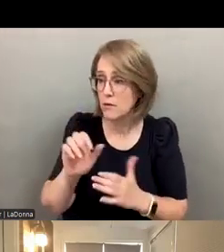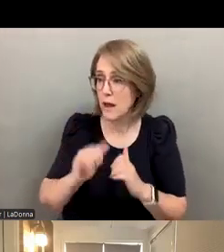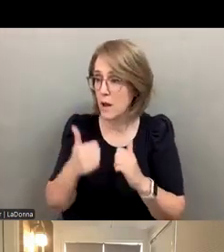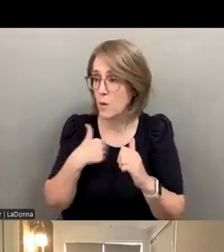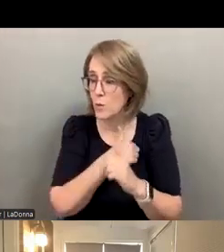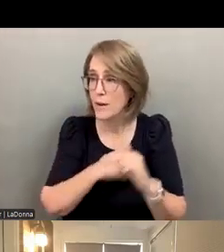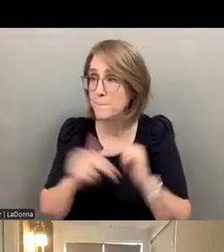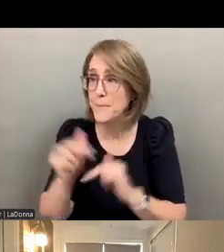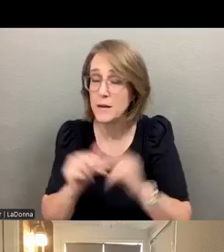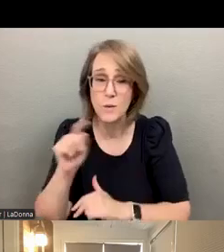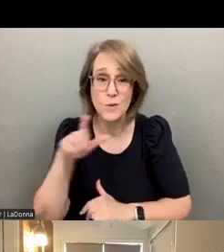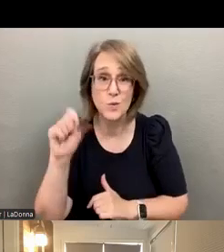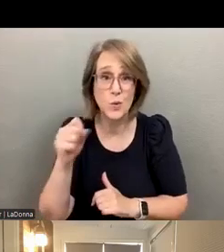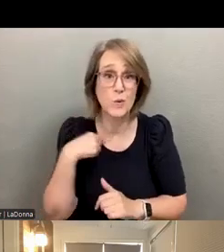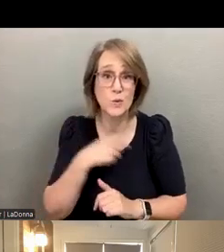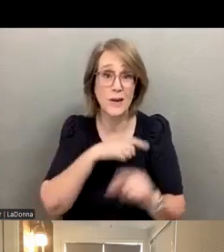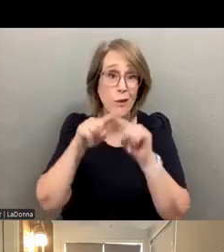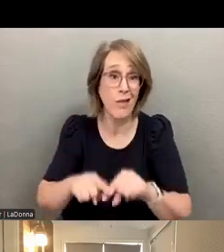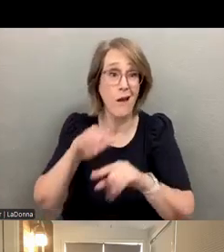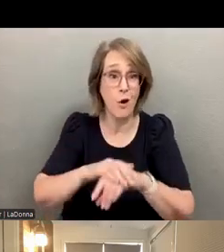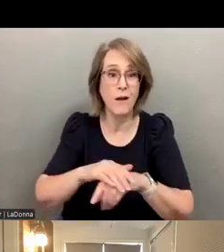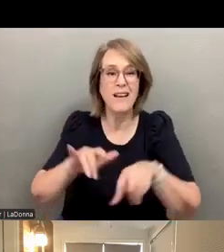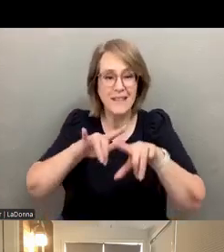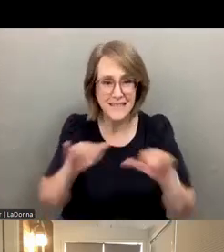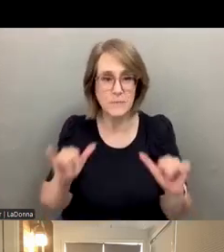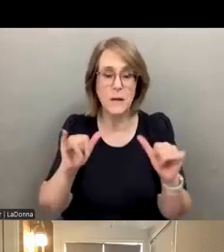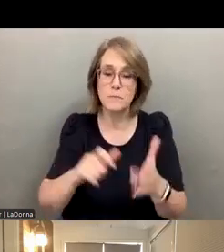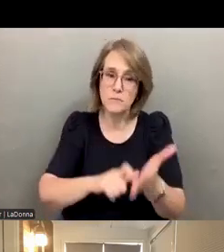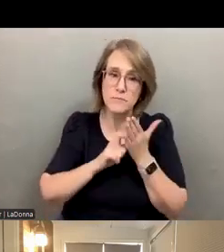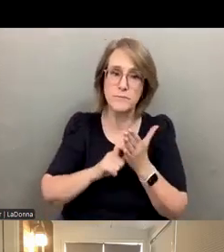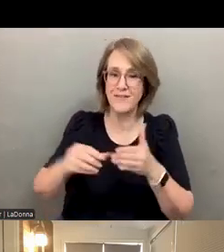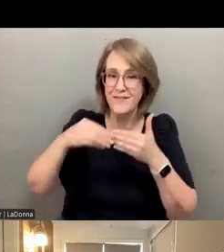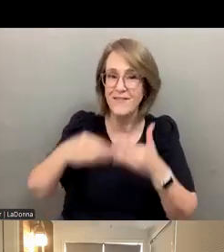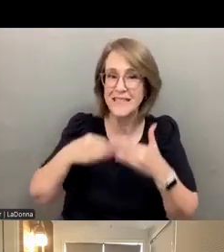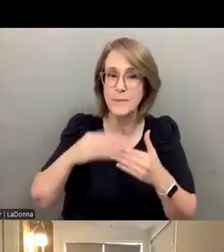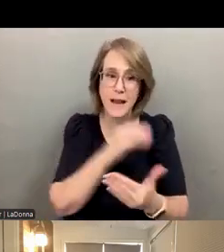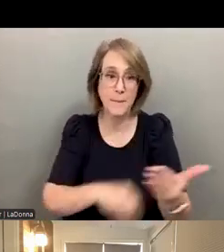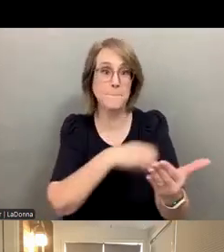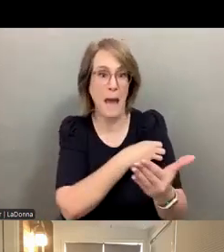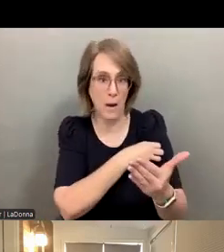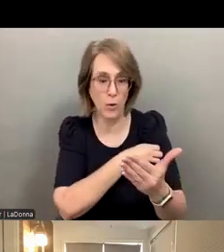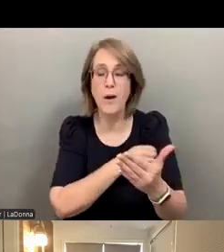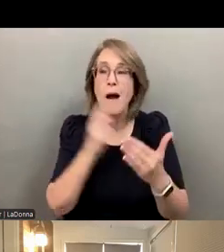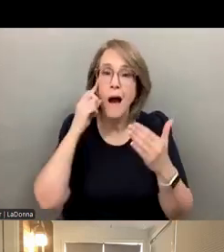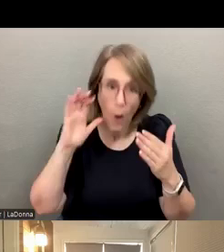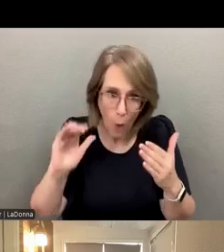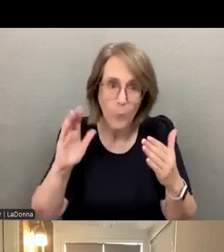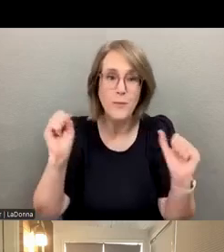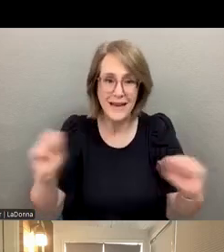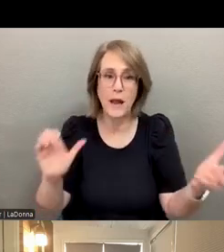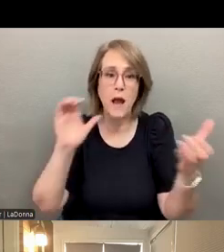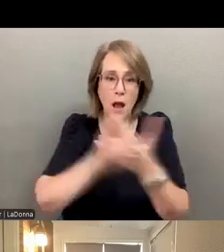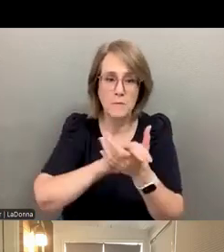on but still have the flexibility and the power that is so very clear? And I hope we end up marrying those two objectives.